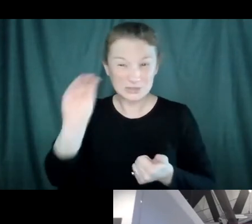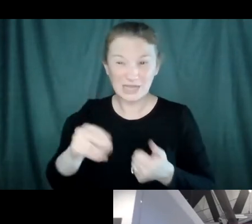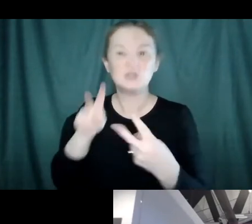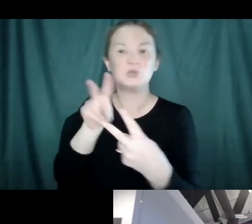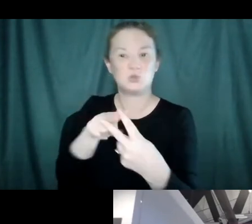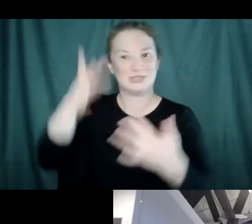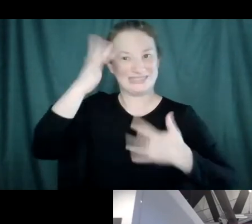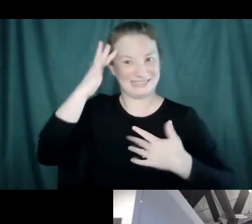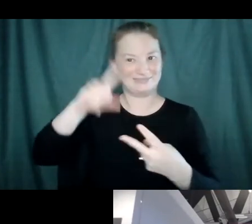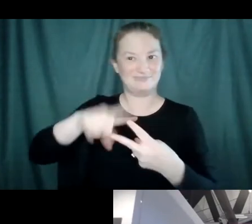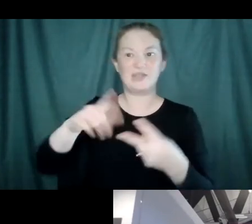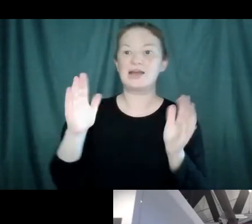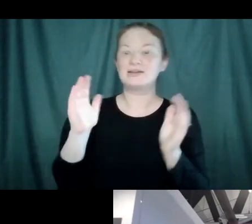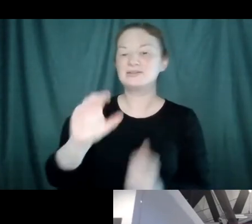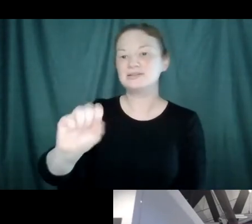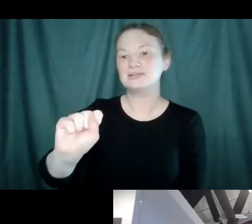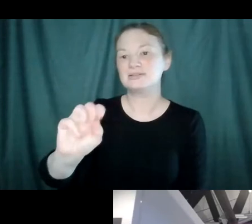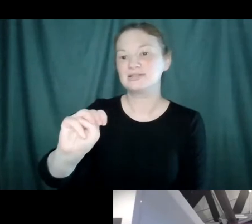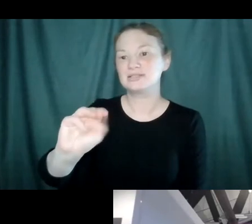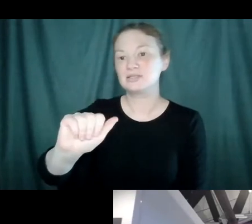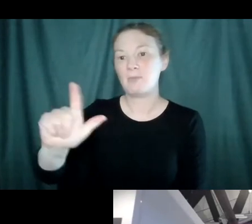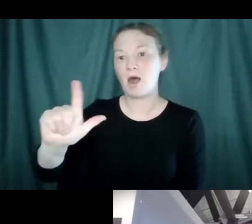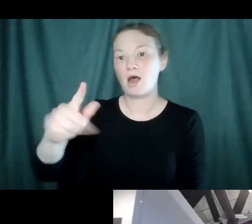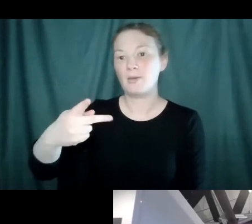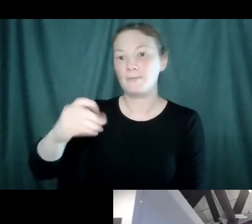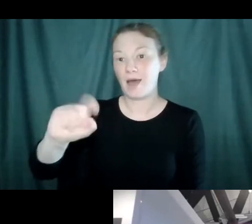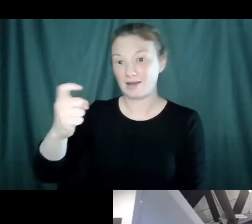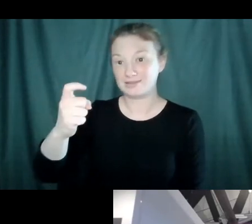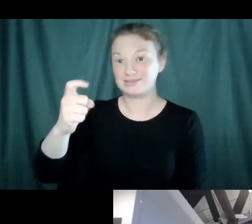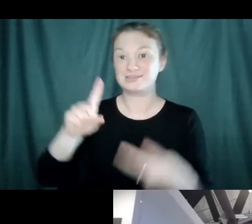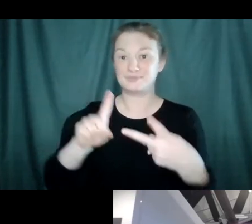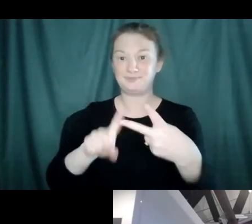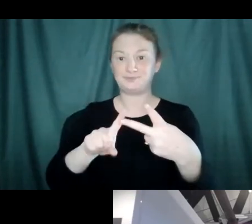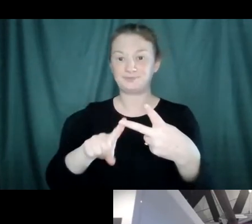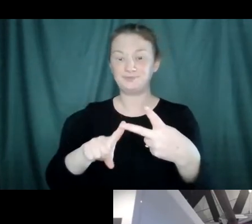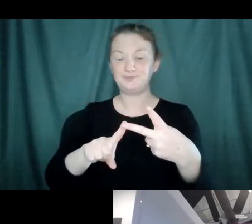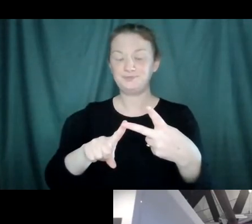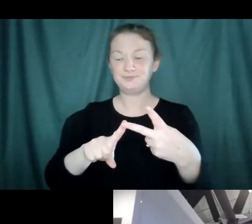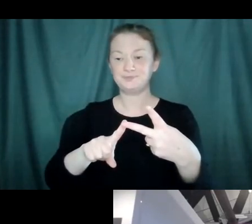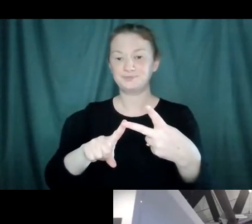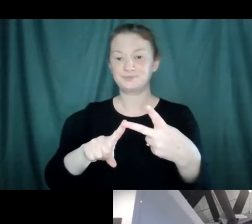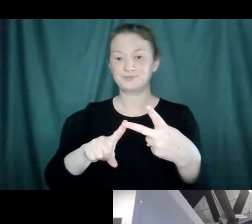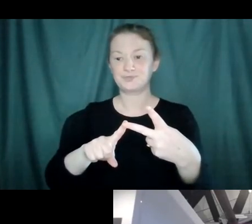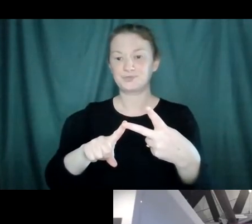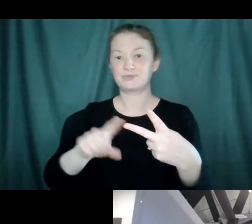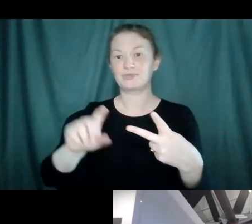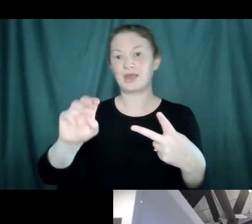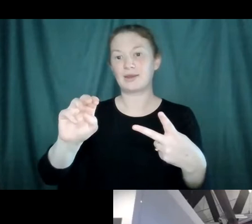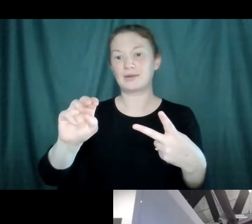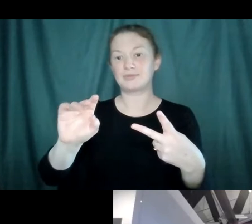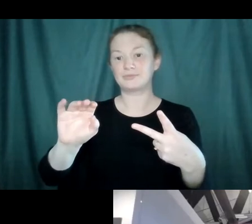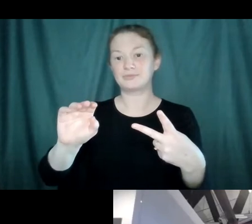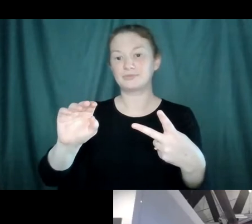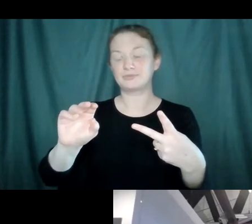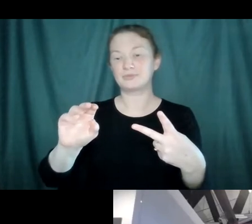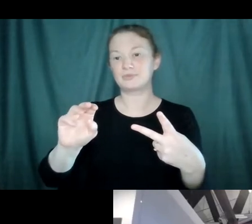smallpox and we got, uh, a variance, actually the original strain from what measles came render pest, which